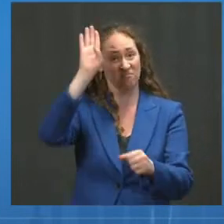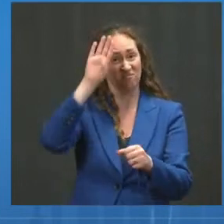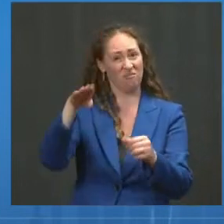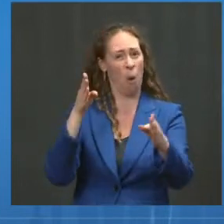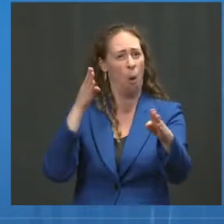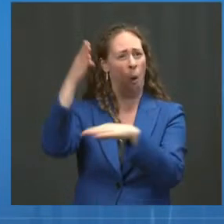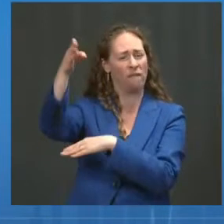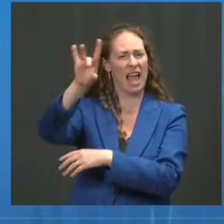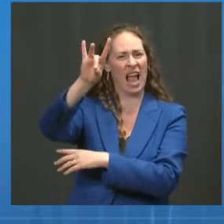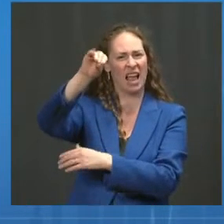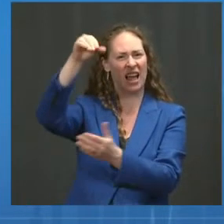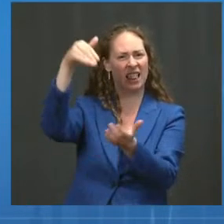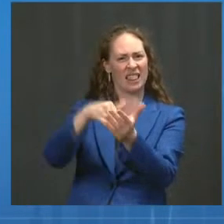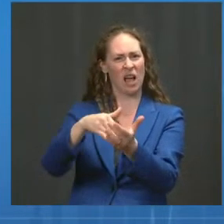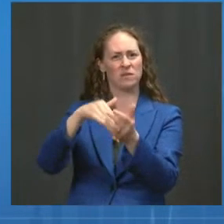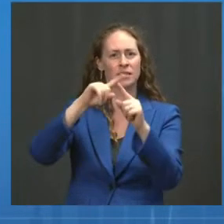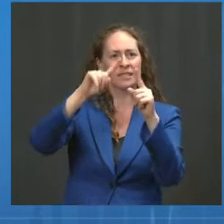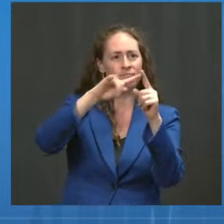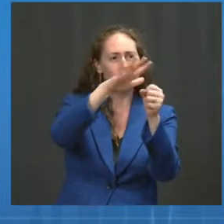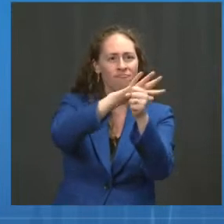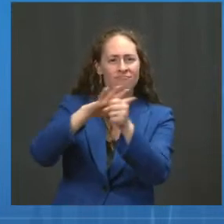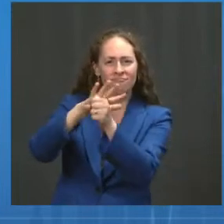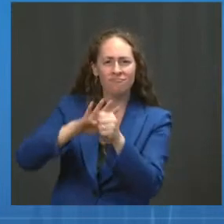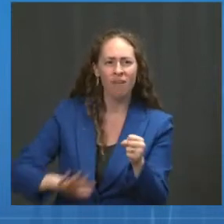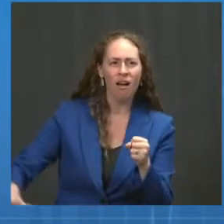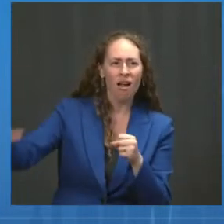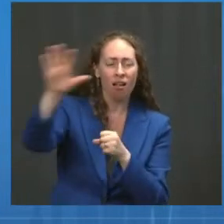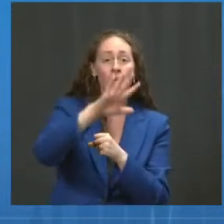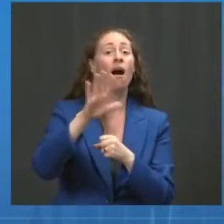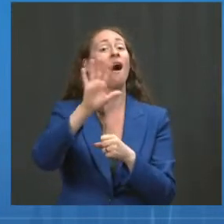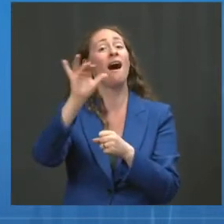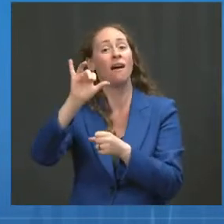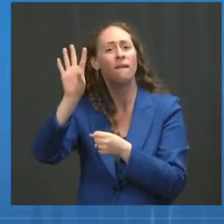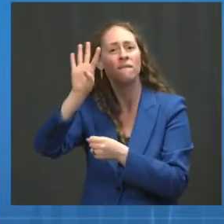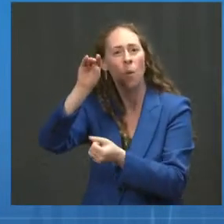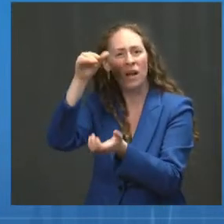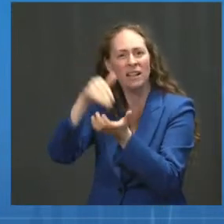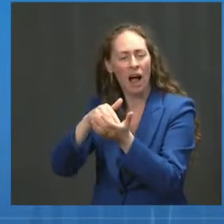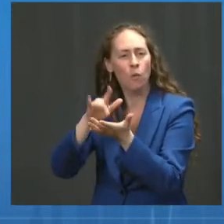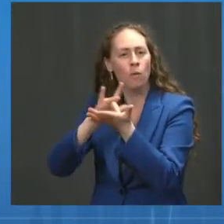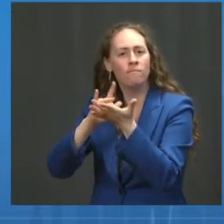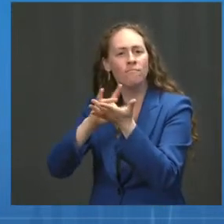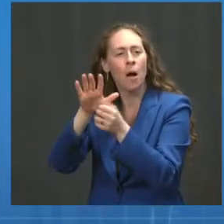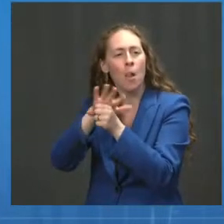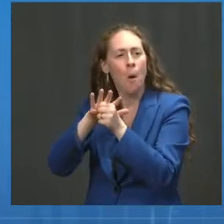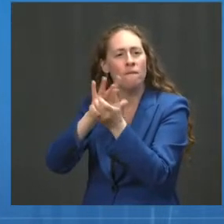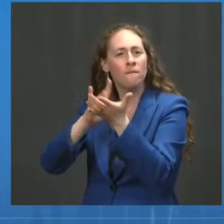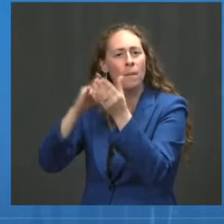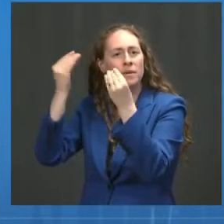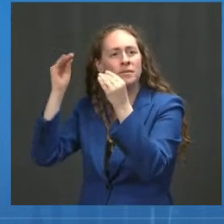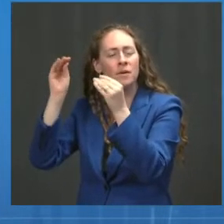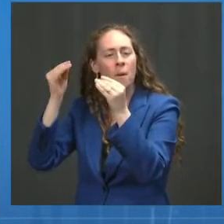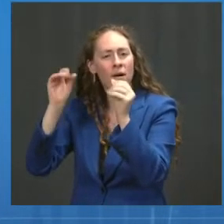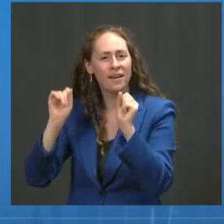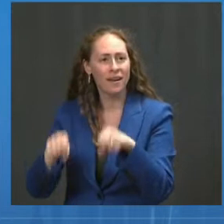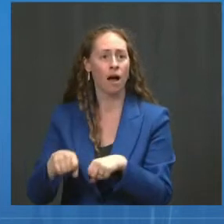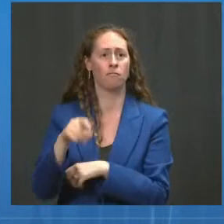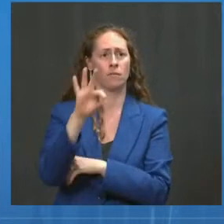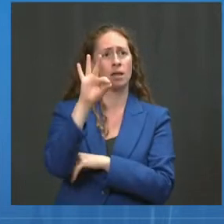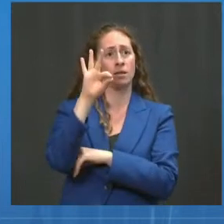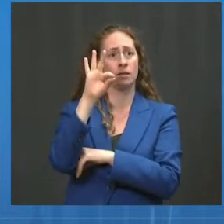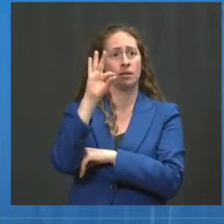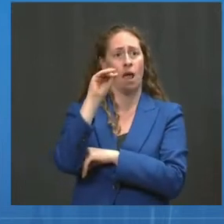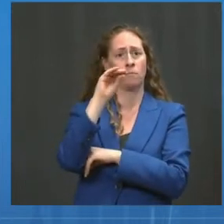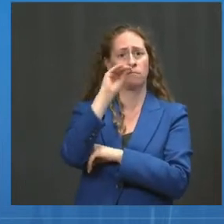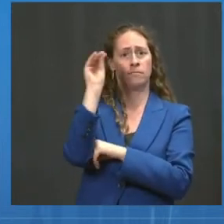including over 40,000 local pharmacies. In fact, 90% of Americans have a vaccine site